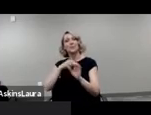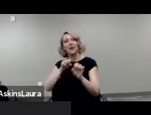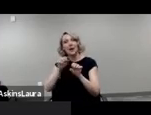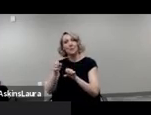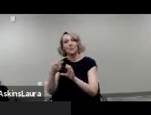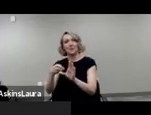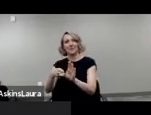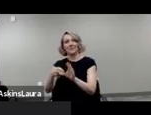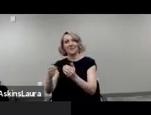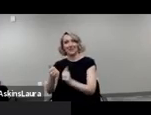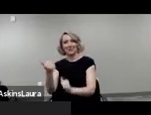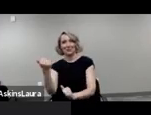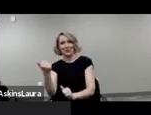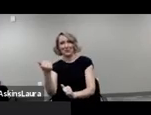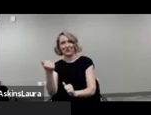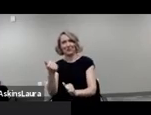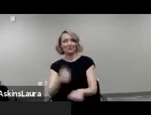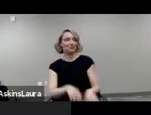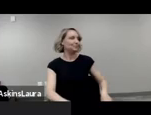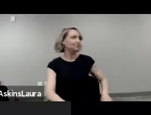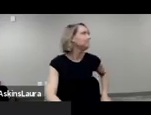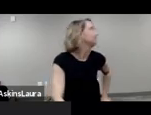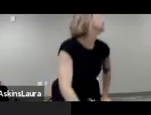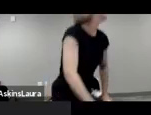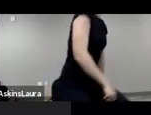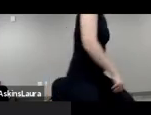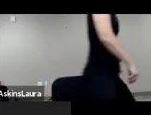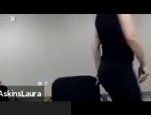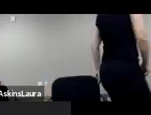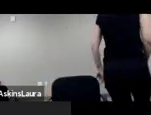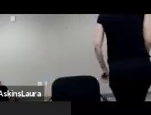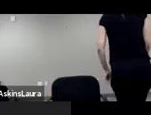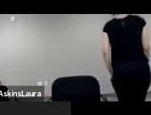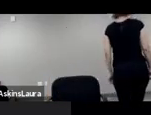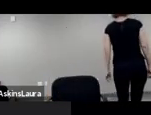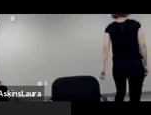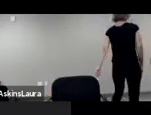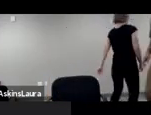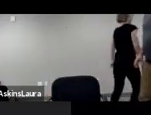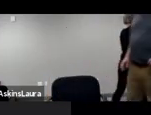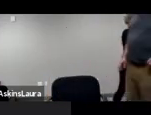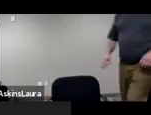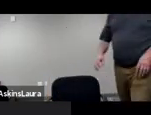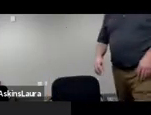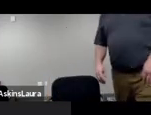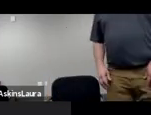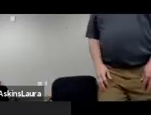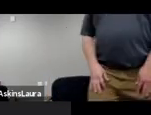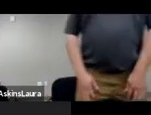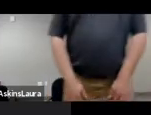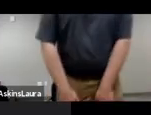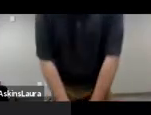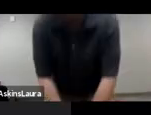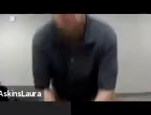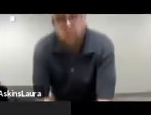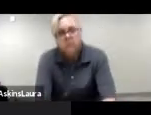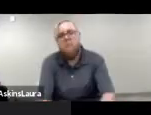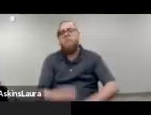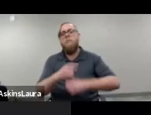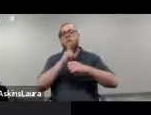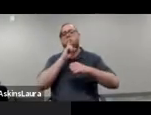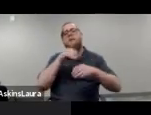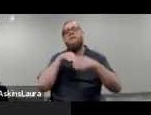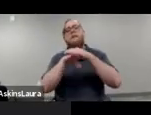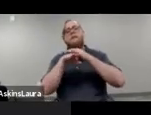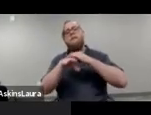Also, make sure that the space has an accessible restroom. Make sure that everyone will have equal access